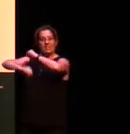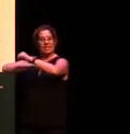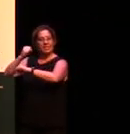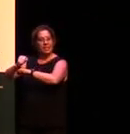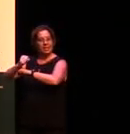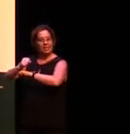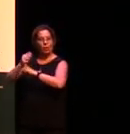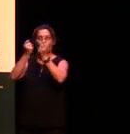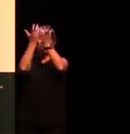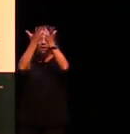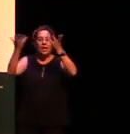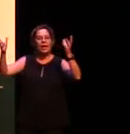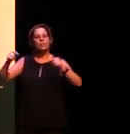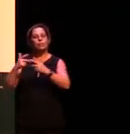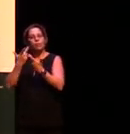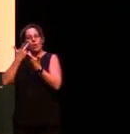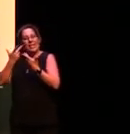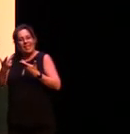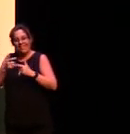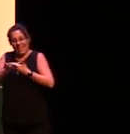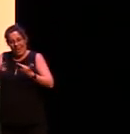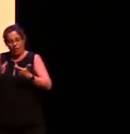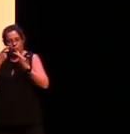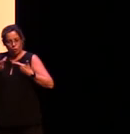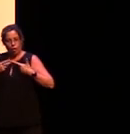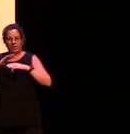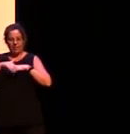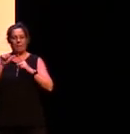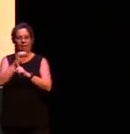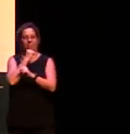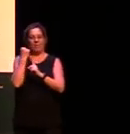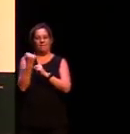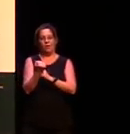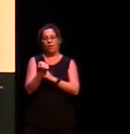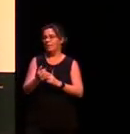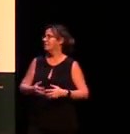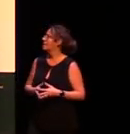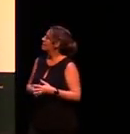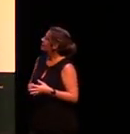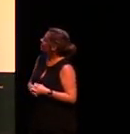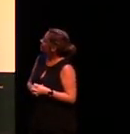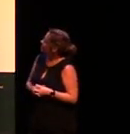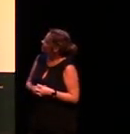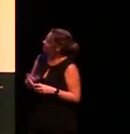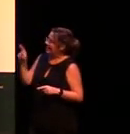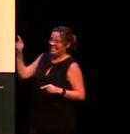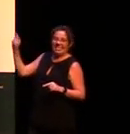we also oh here's another example from binninggunwok